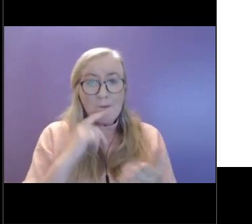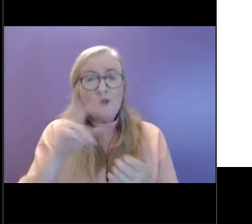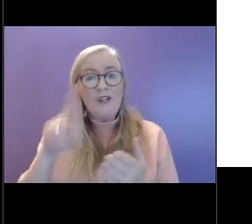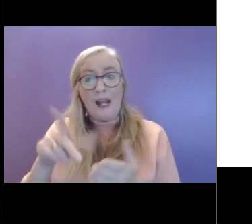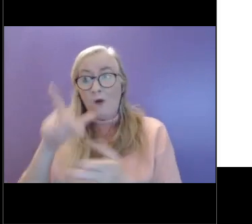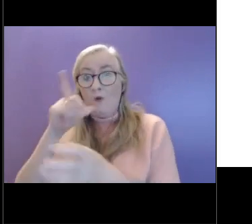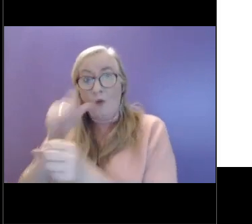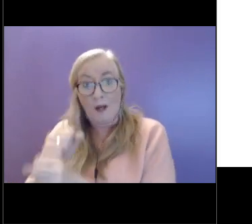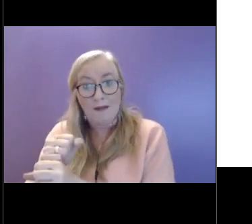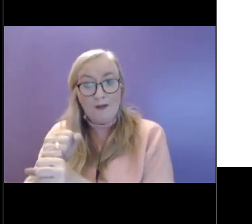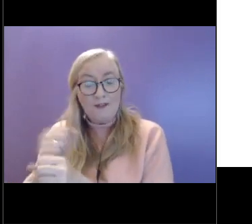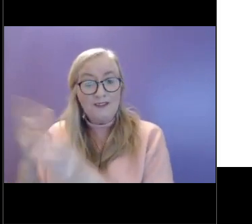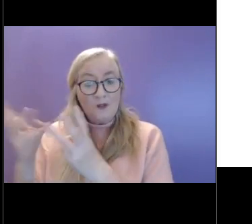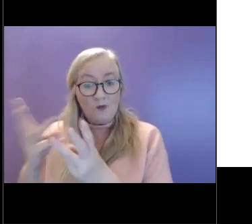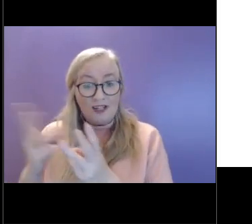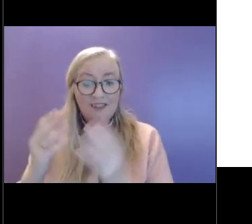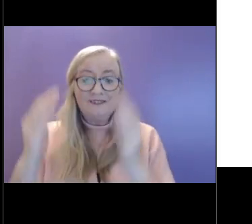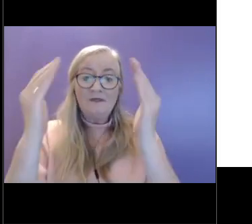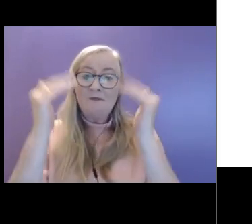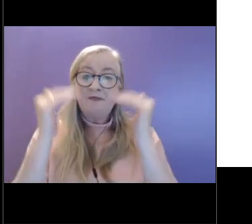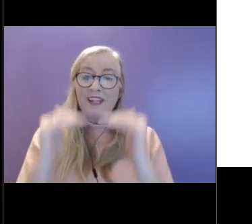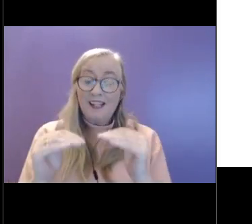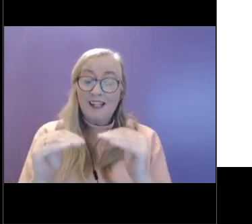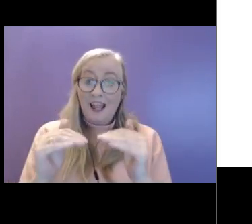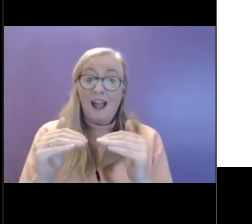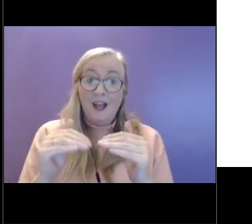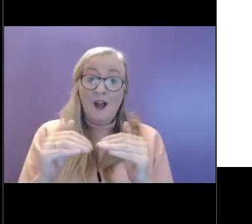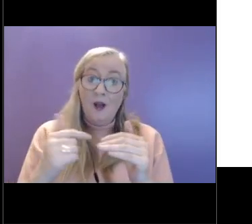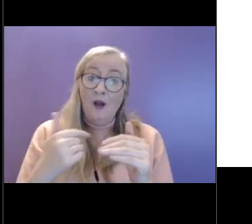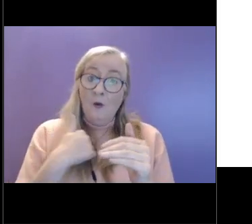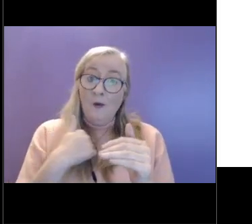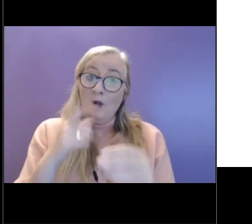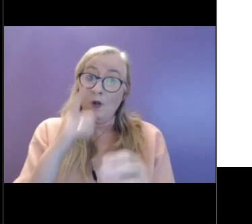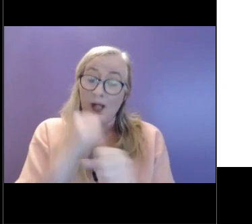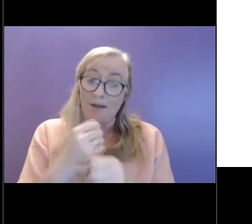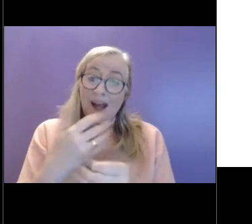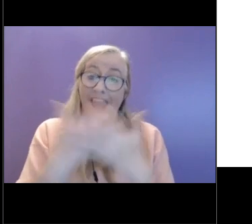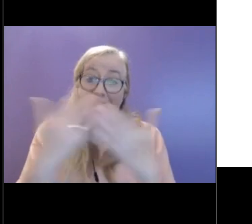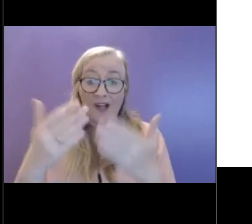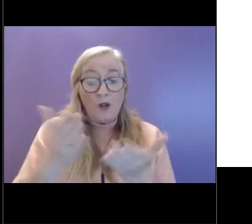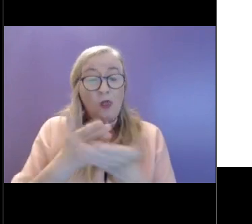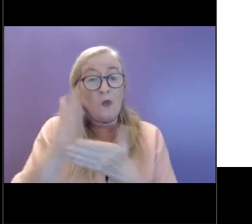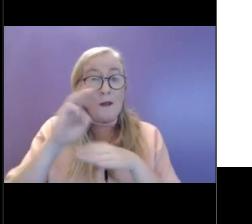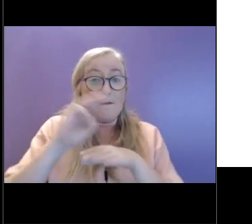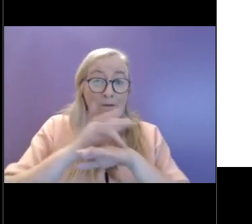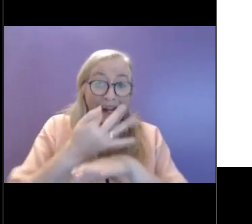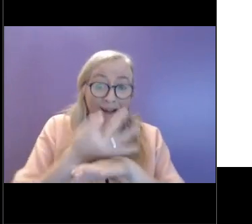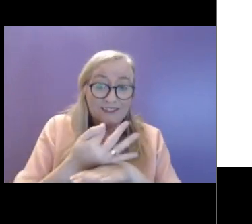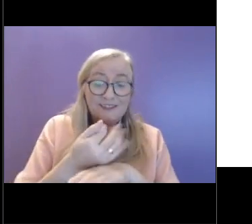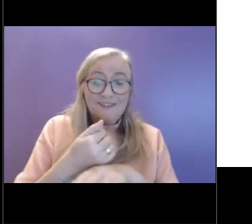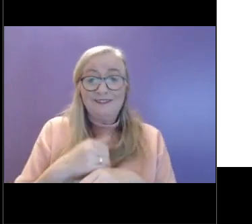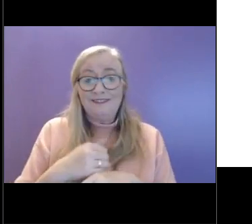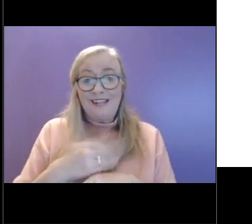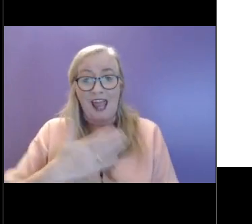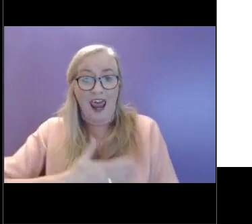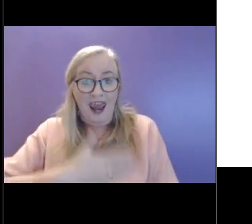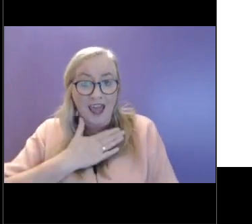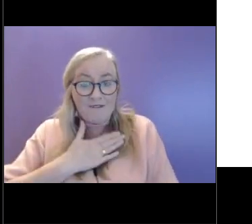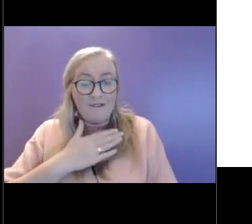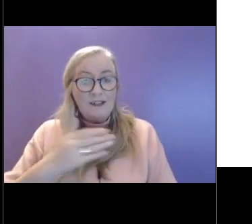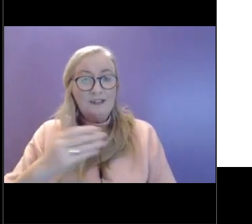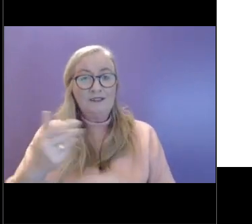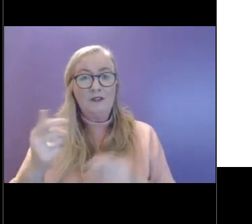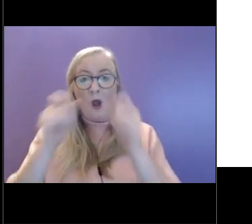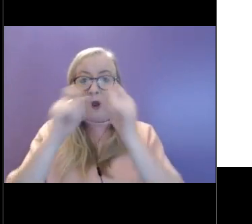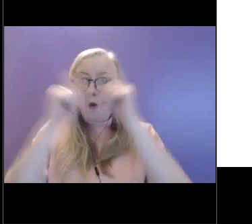And boundaries is something that we talk about a lot, I suppose, in parenting and in life and maintaining kind of an awareness of ourselves